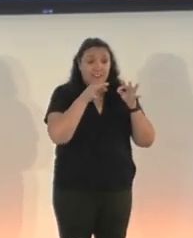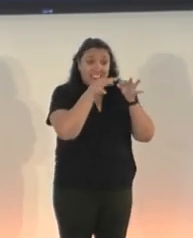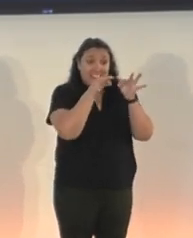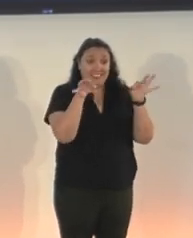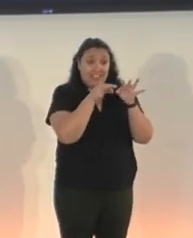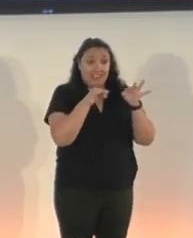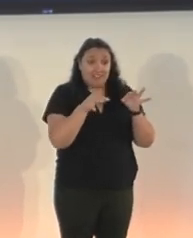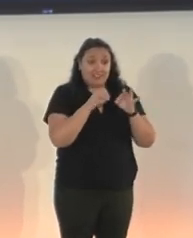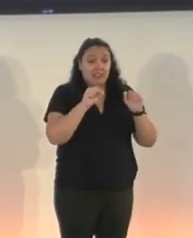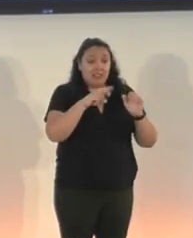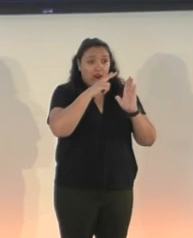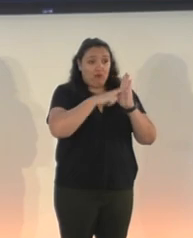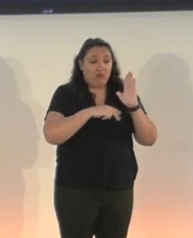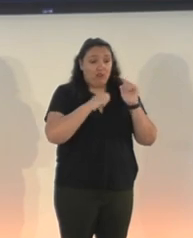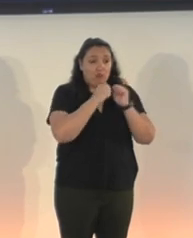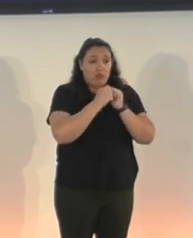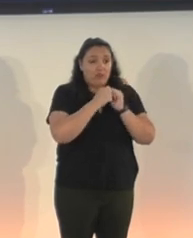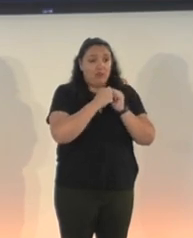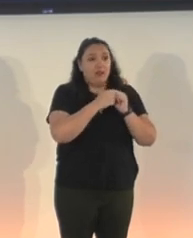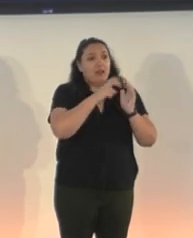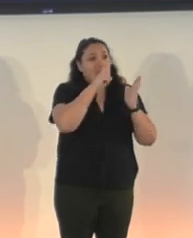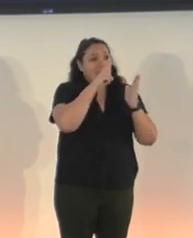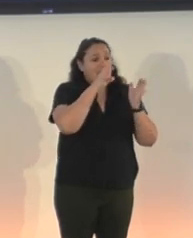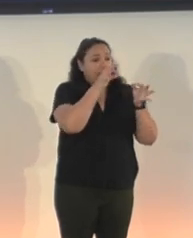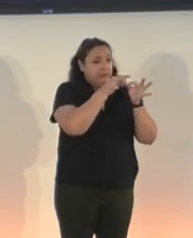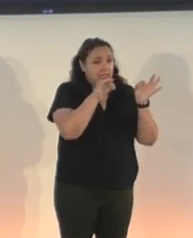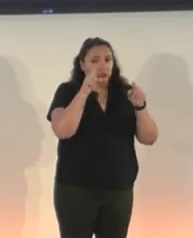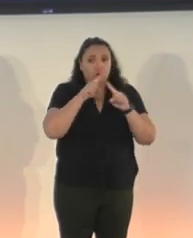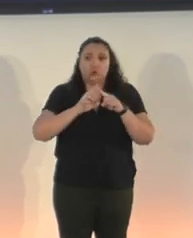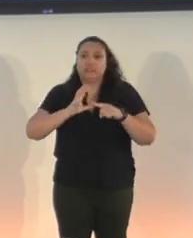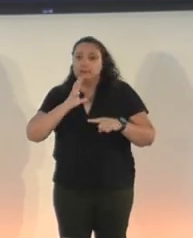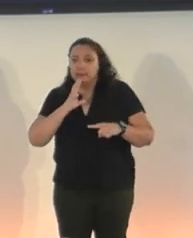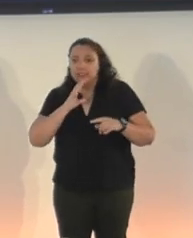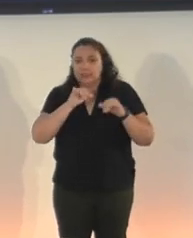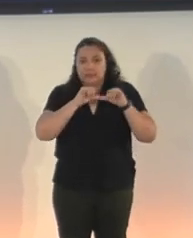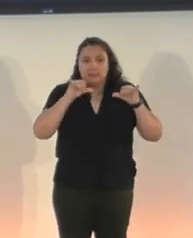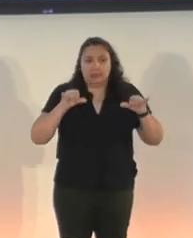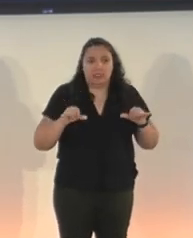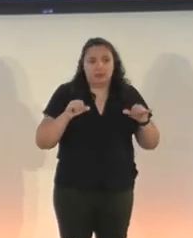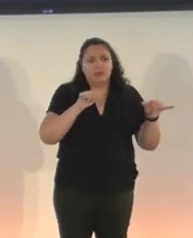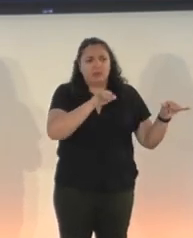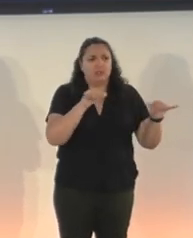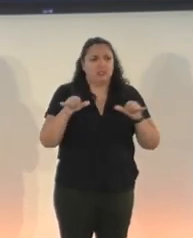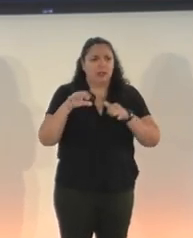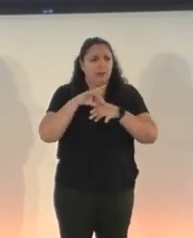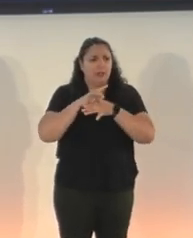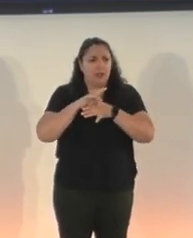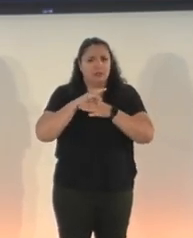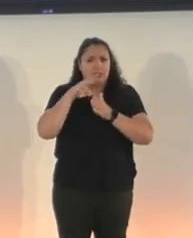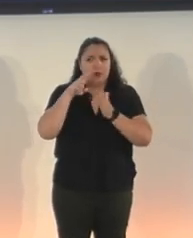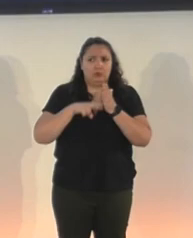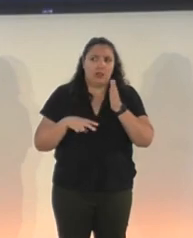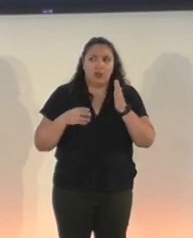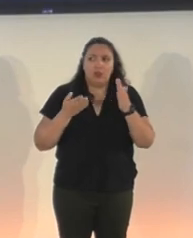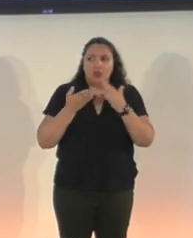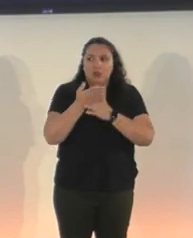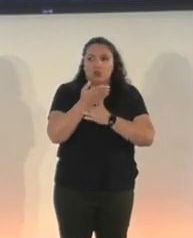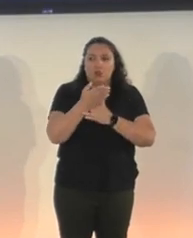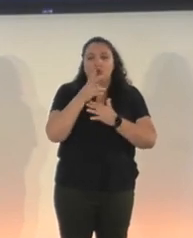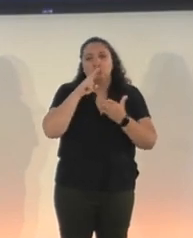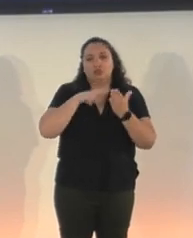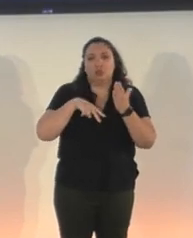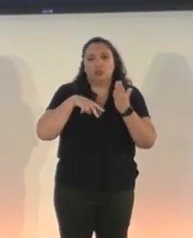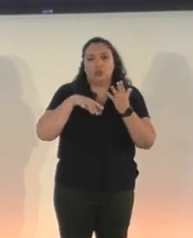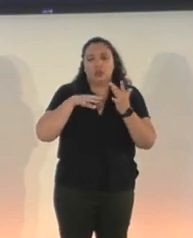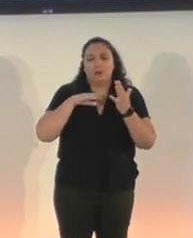could be read via a text-to-speech system. Uh, similar to how content is read, uh, via screen readers.